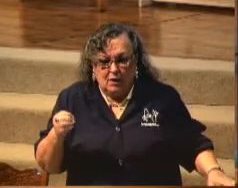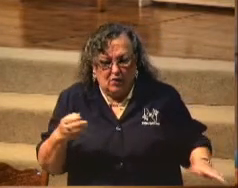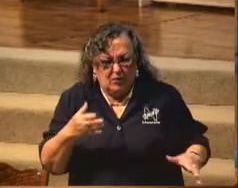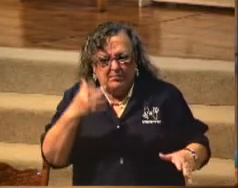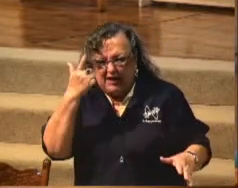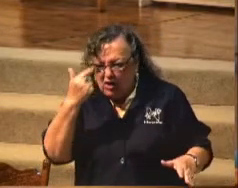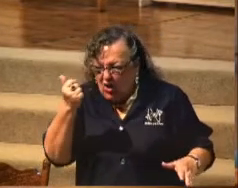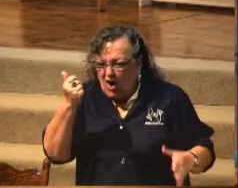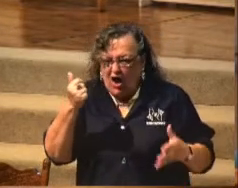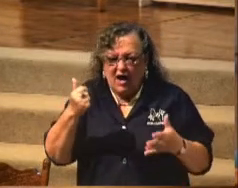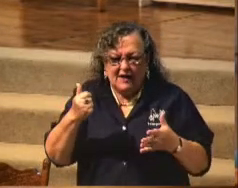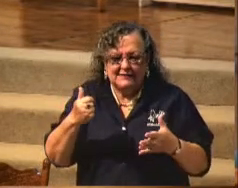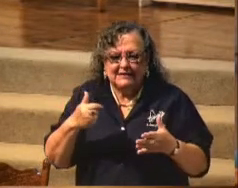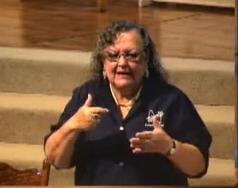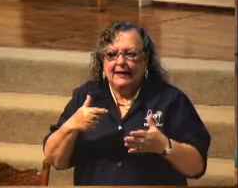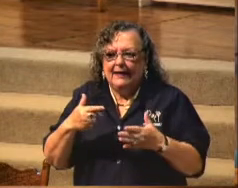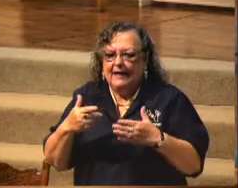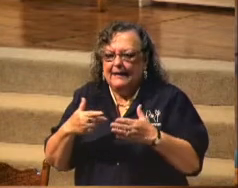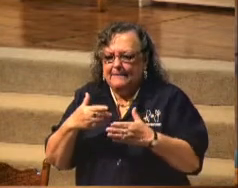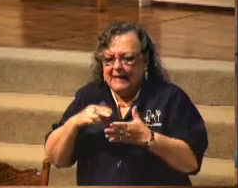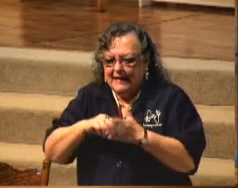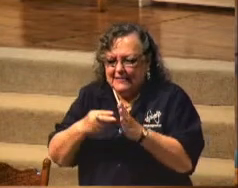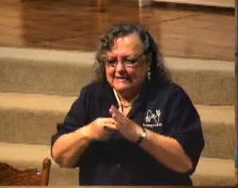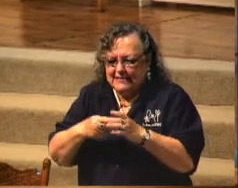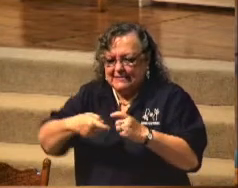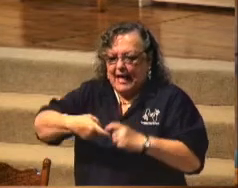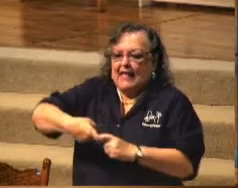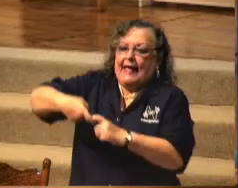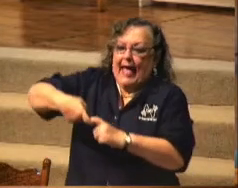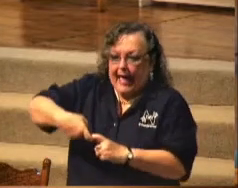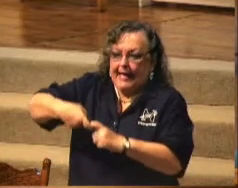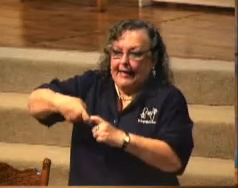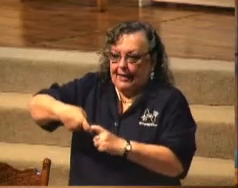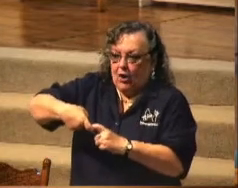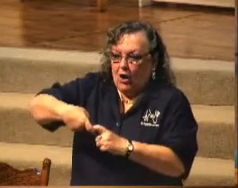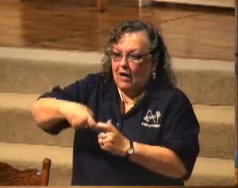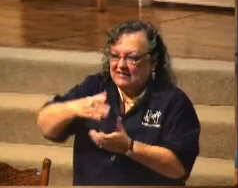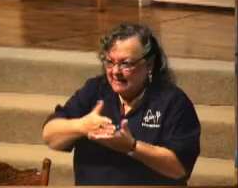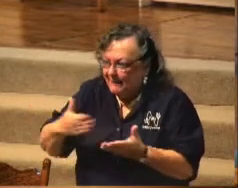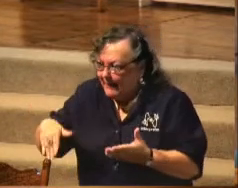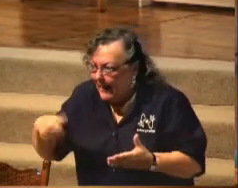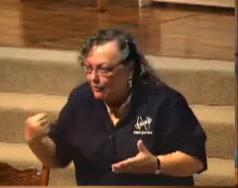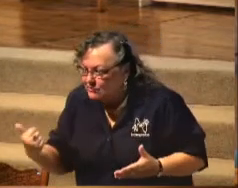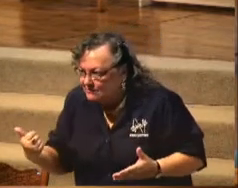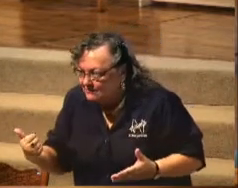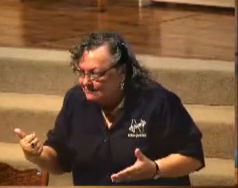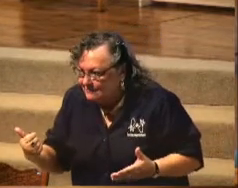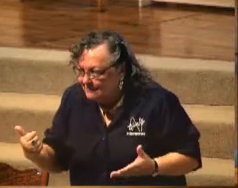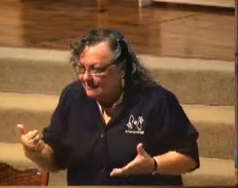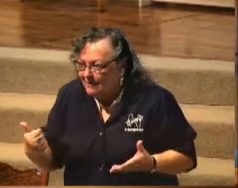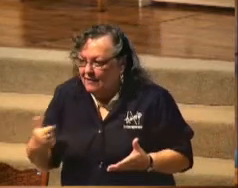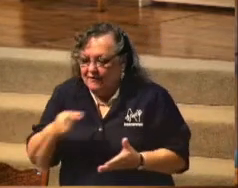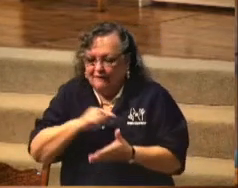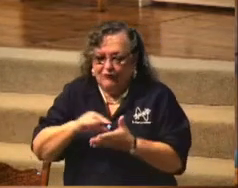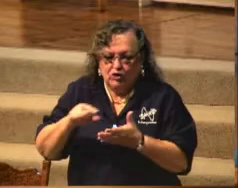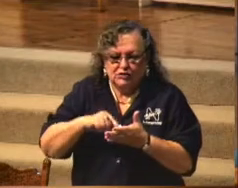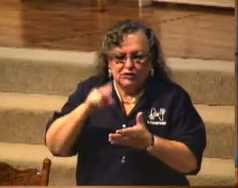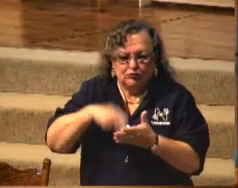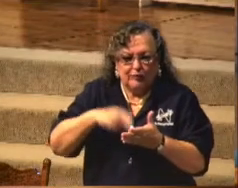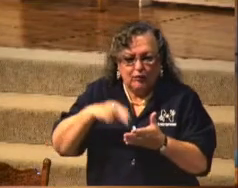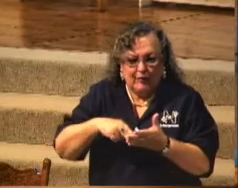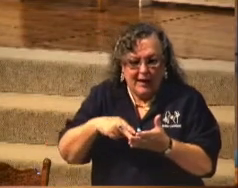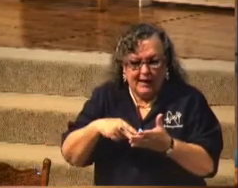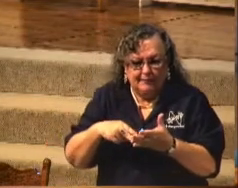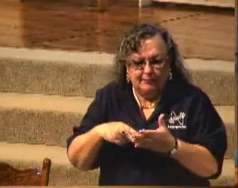it's contingent. It's hinging on something else. And so, those are the verses that we read together publicly.